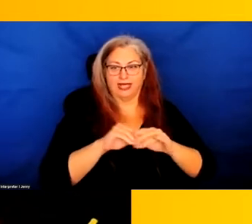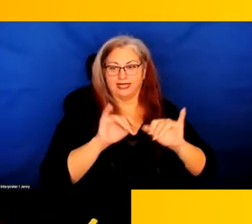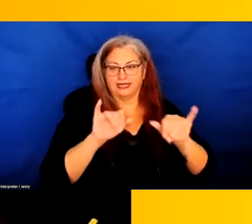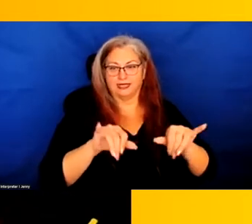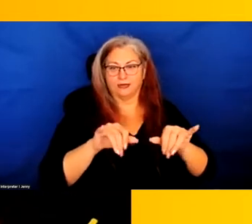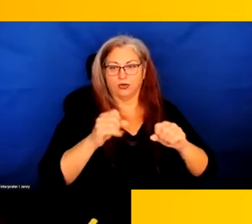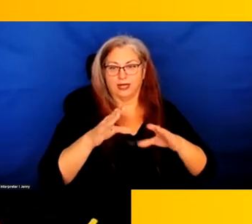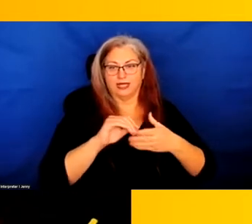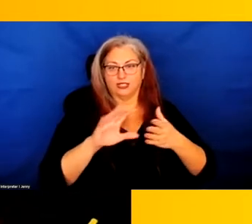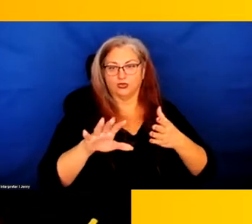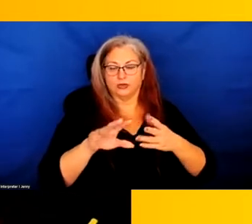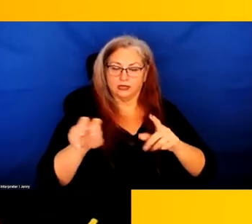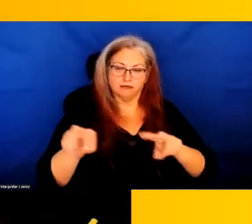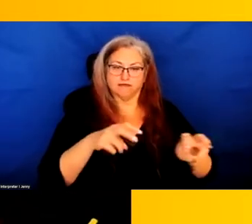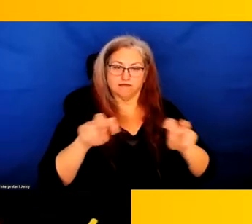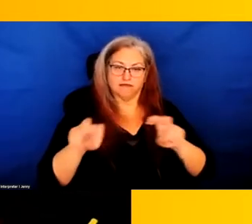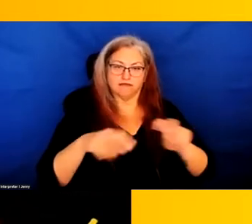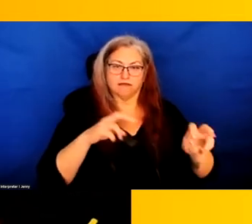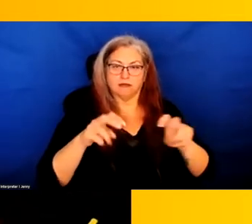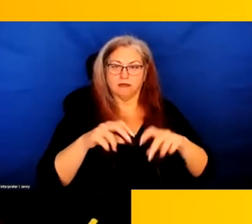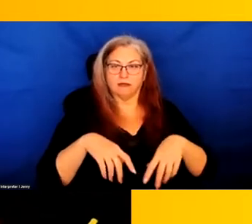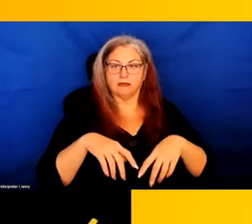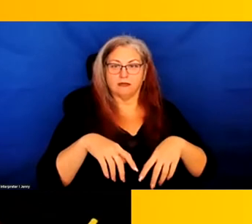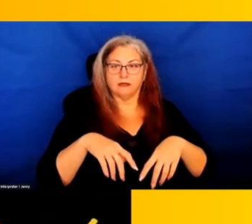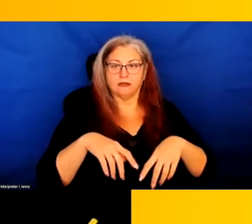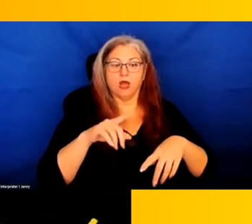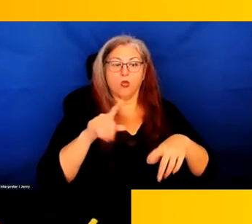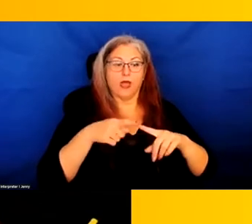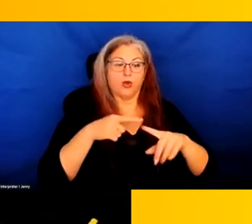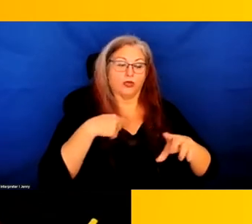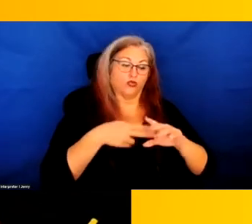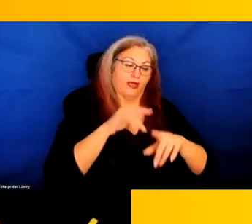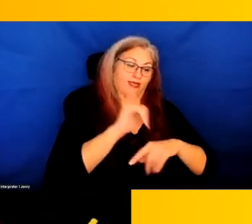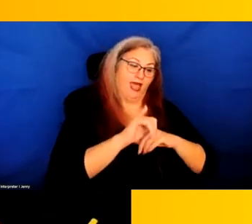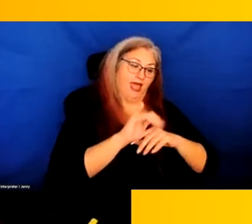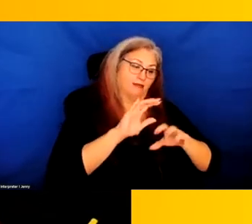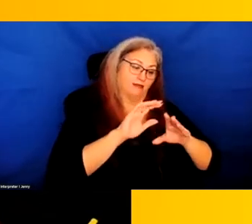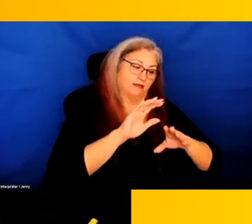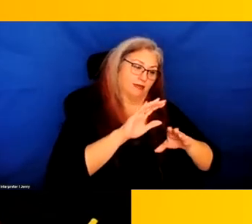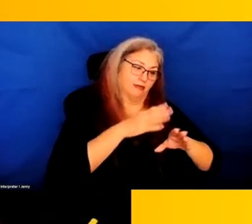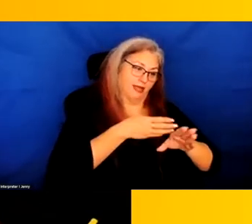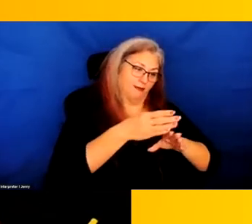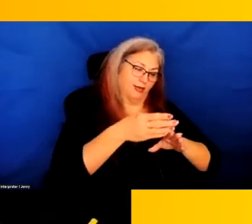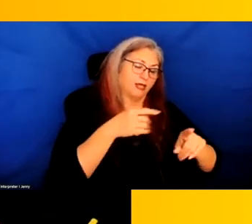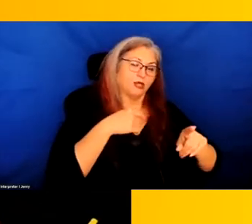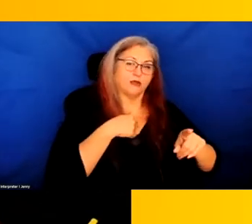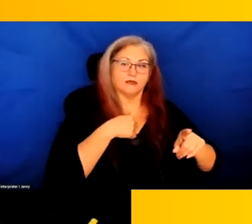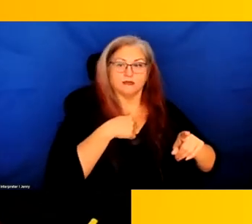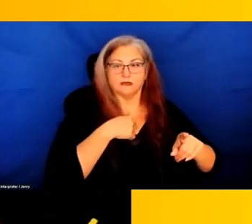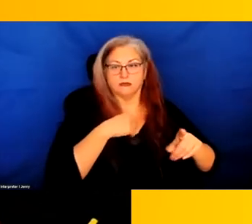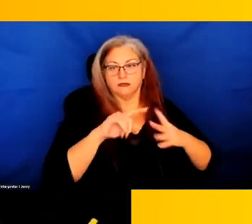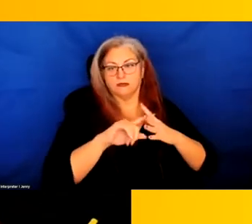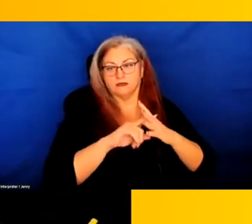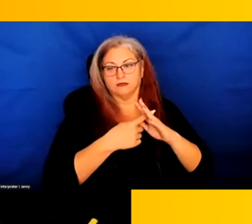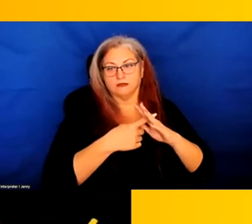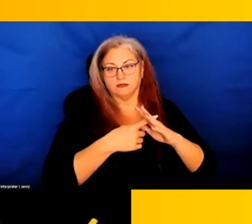people with disabilities were there. And so on that campaign, we started